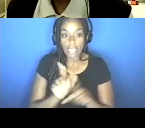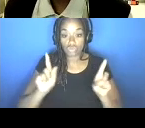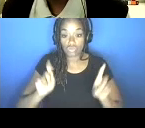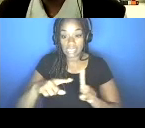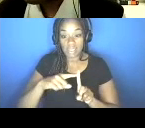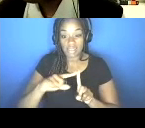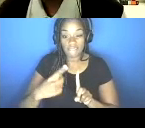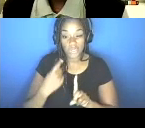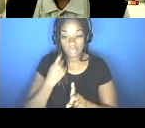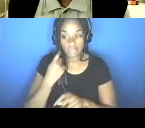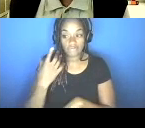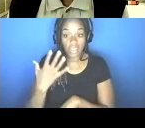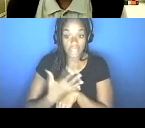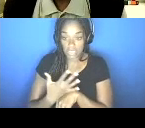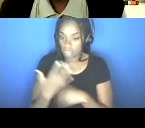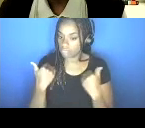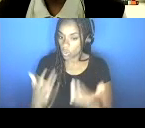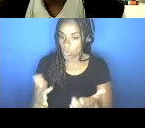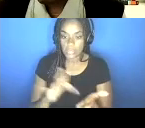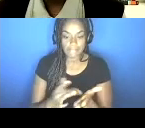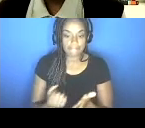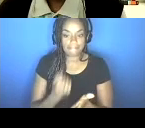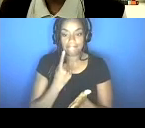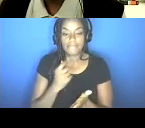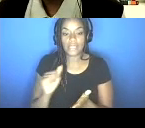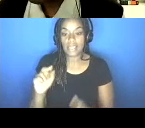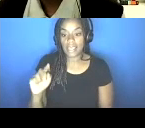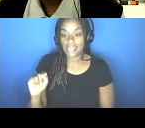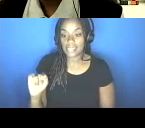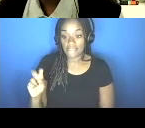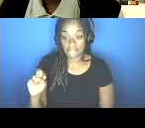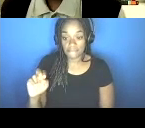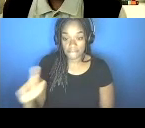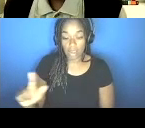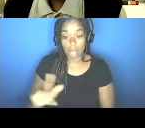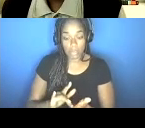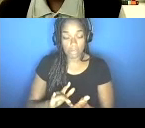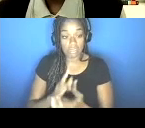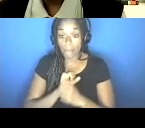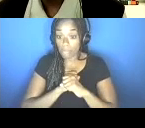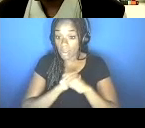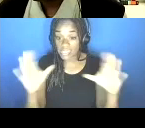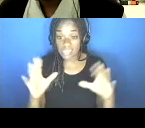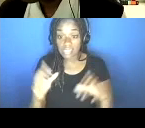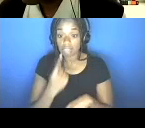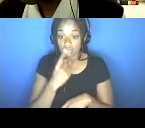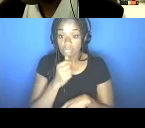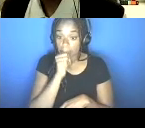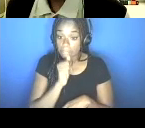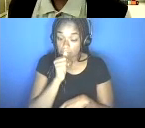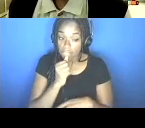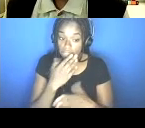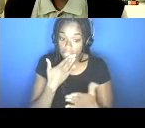can start antiviral pills. A lot of folks have used them, even the president, a lot of folks have tolerated them well. And then also the